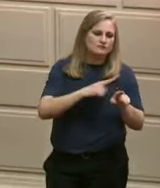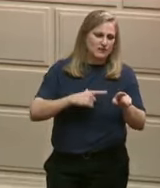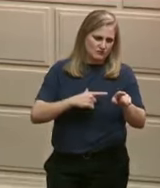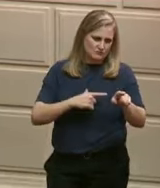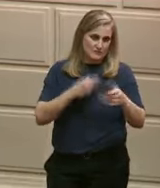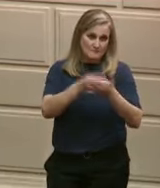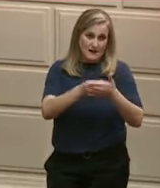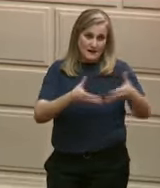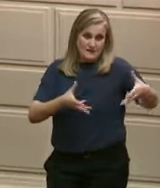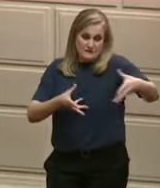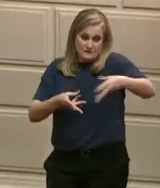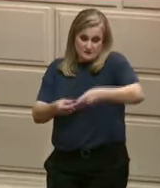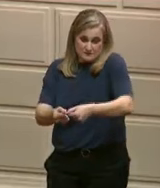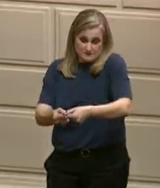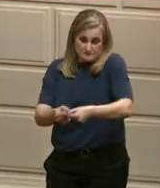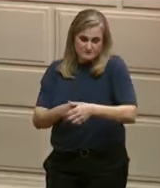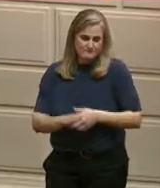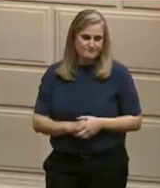issues.